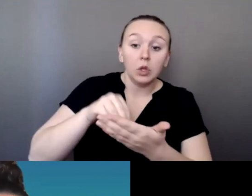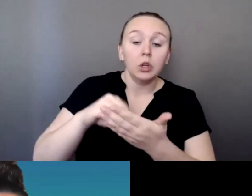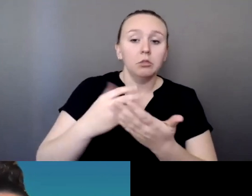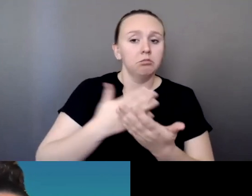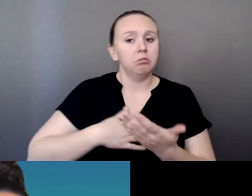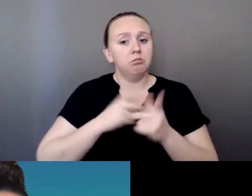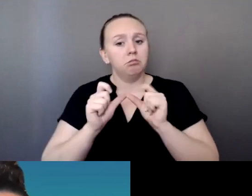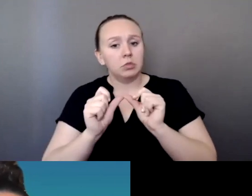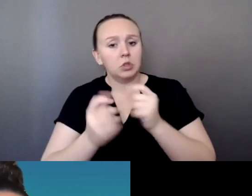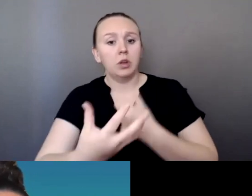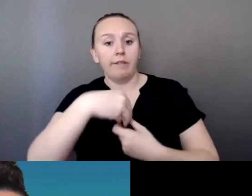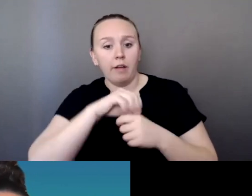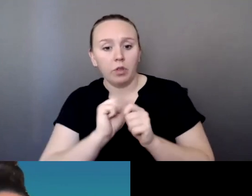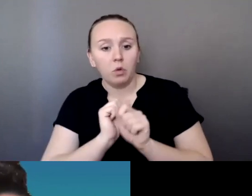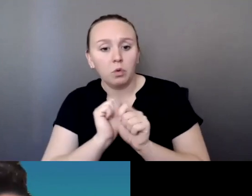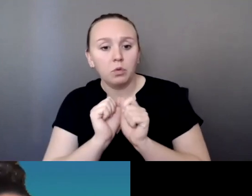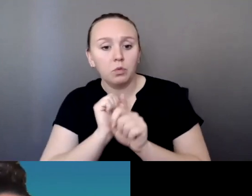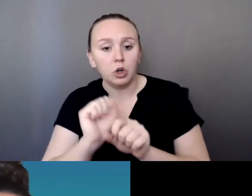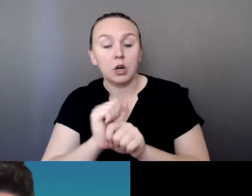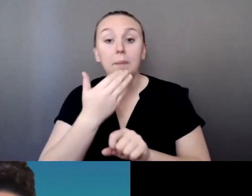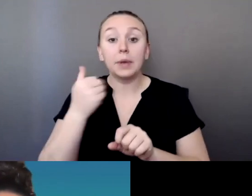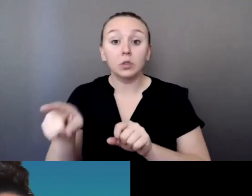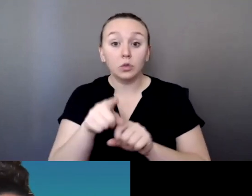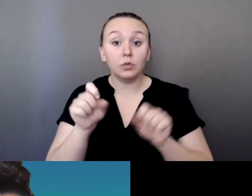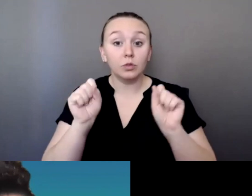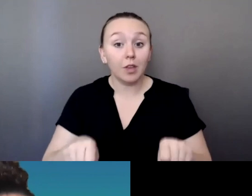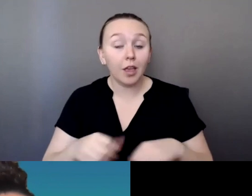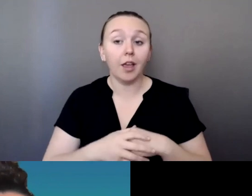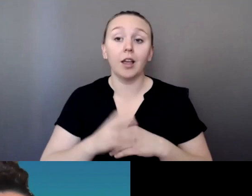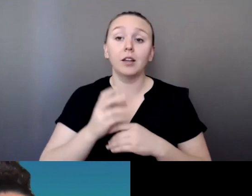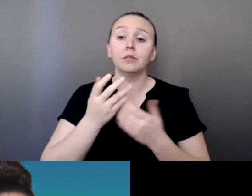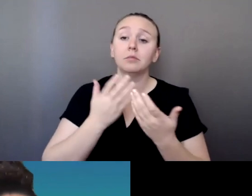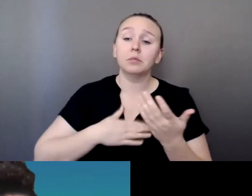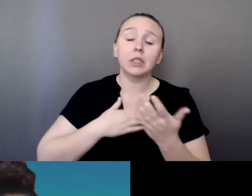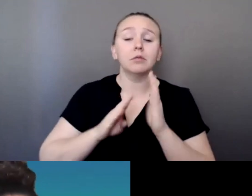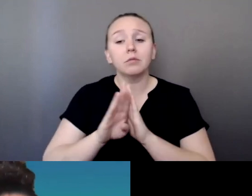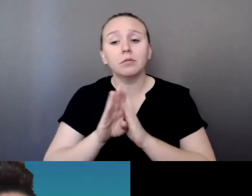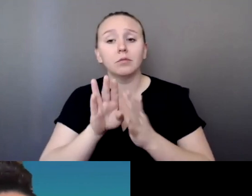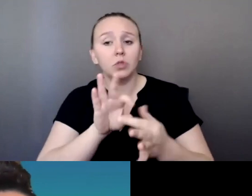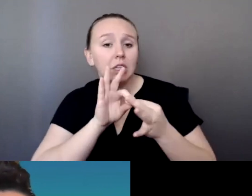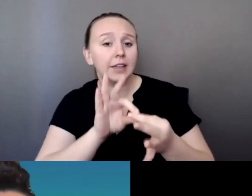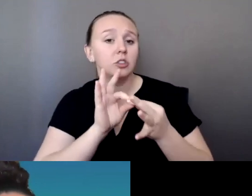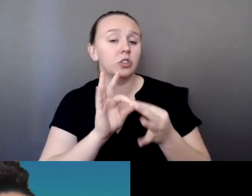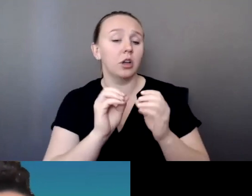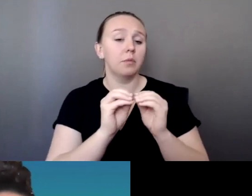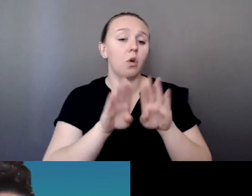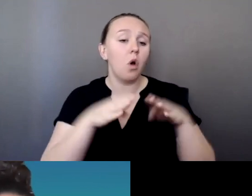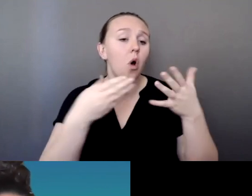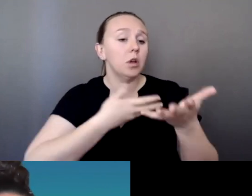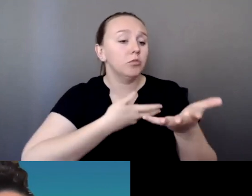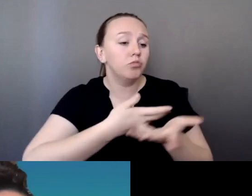to engage in this work as best as you can. Please continue to build these relationships with a level of openness and a level of